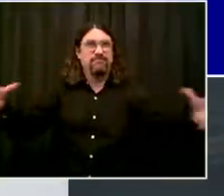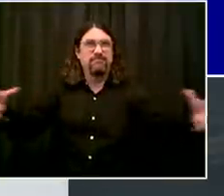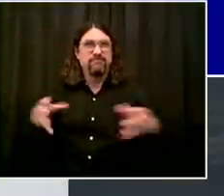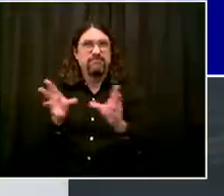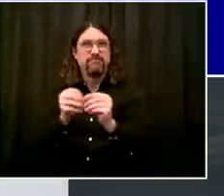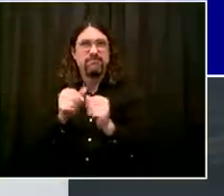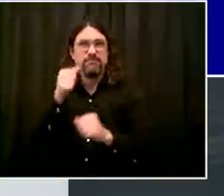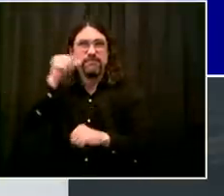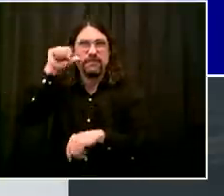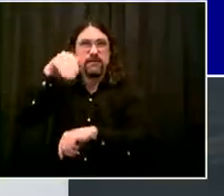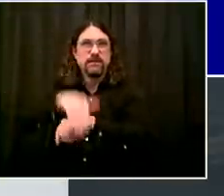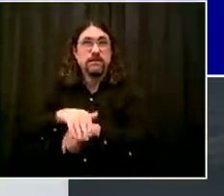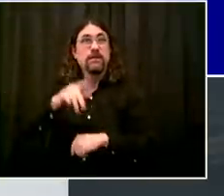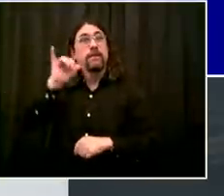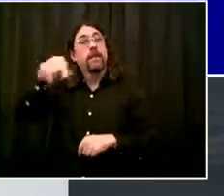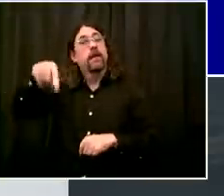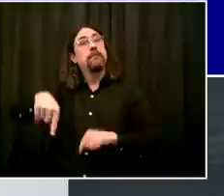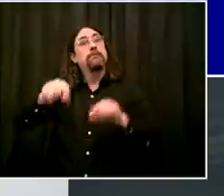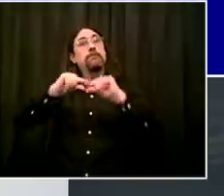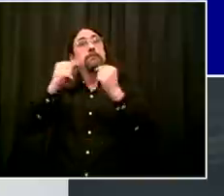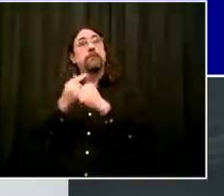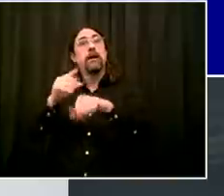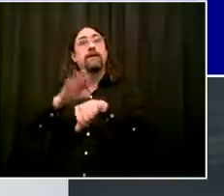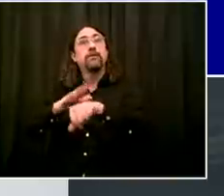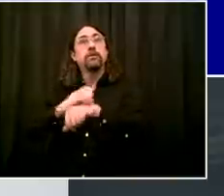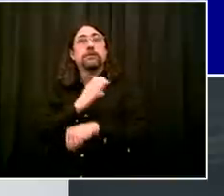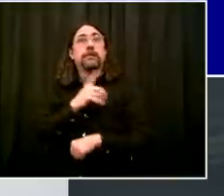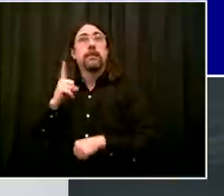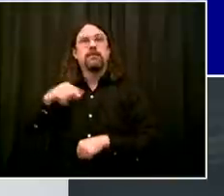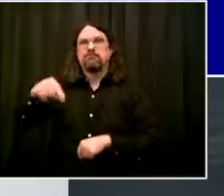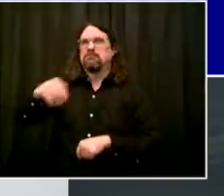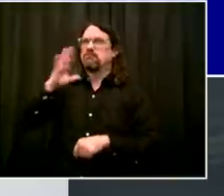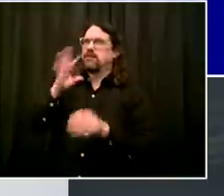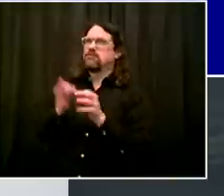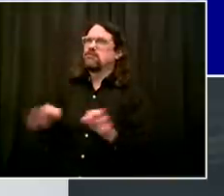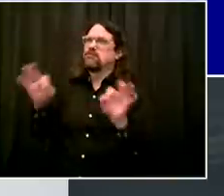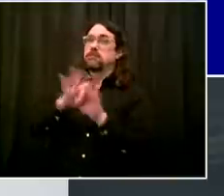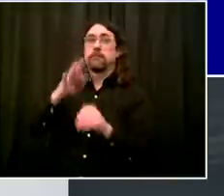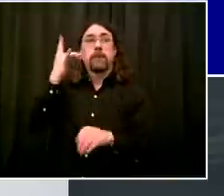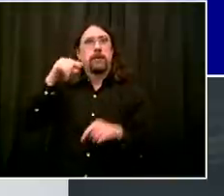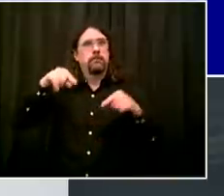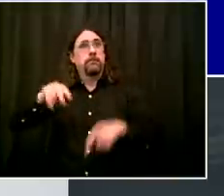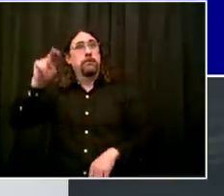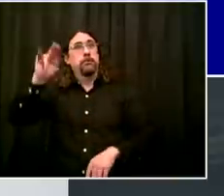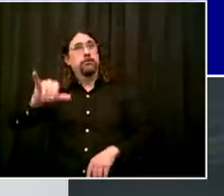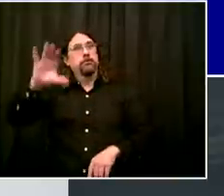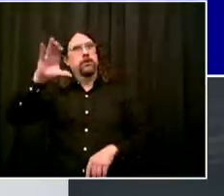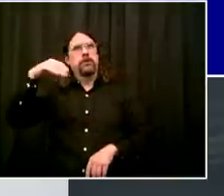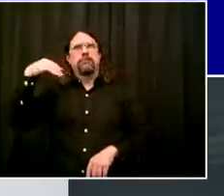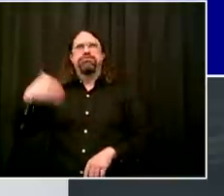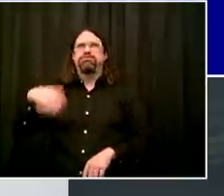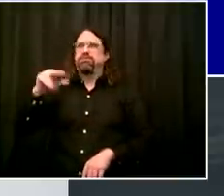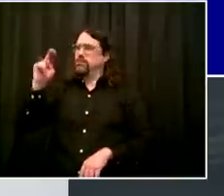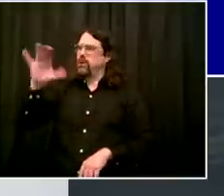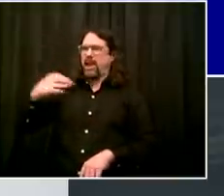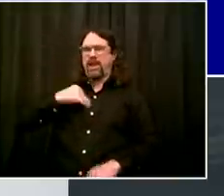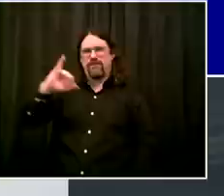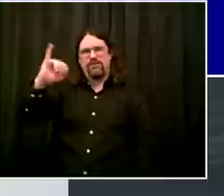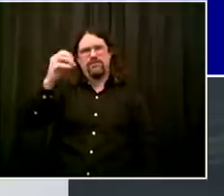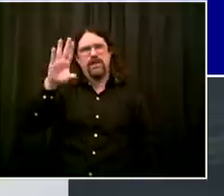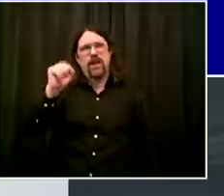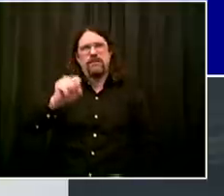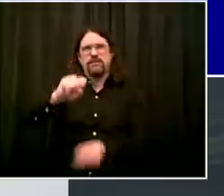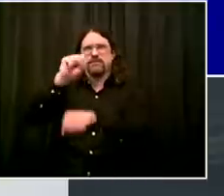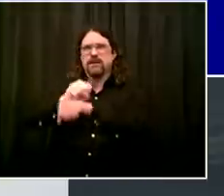more than any in the entire country that has so much work to do on infrastructure, so much work to do on building for our future.